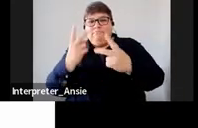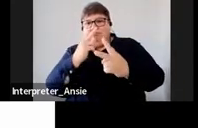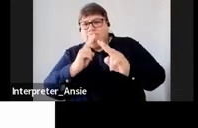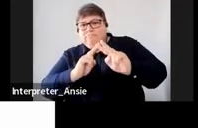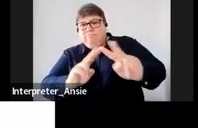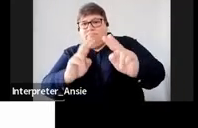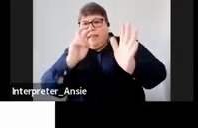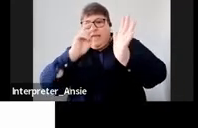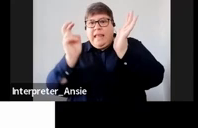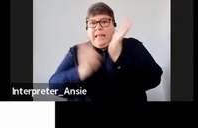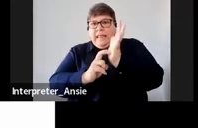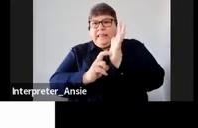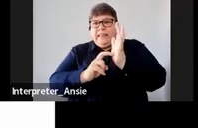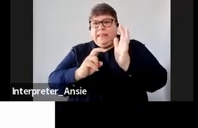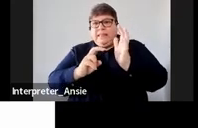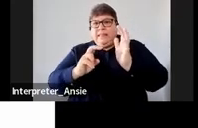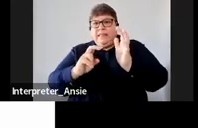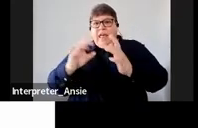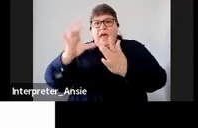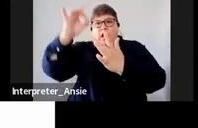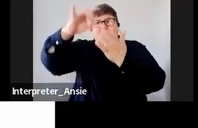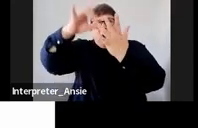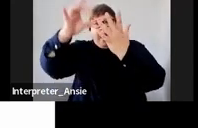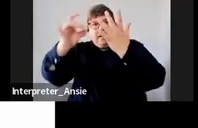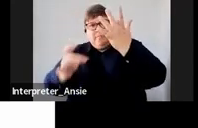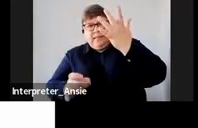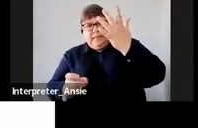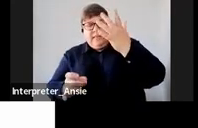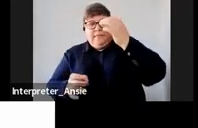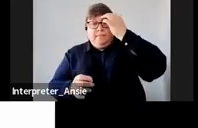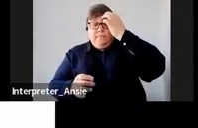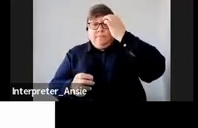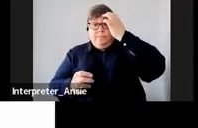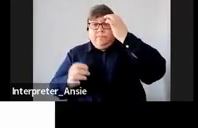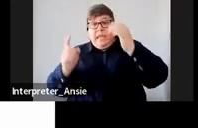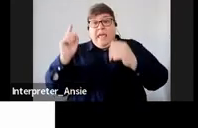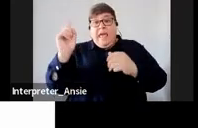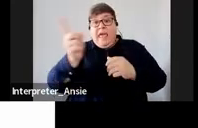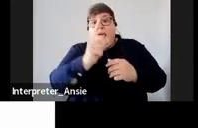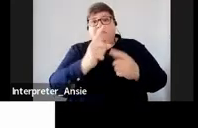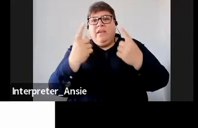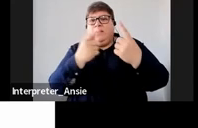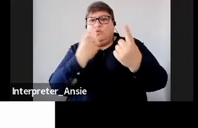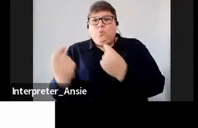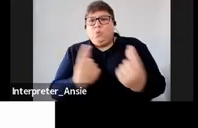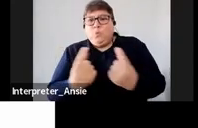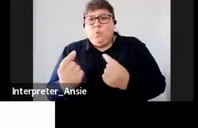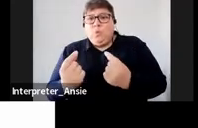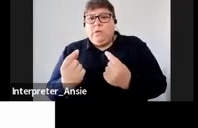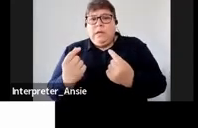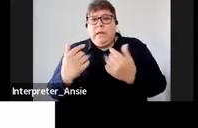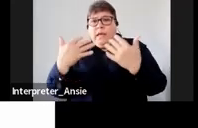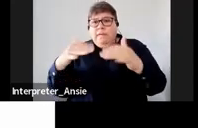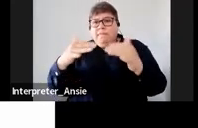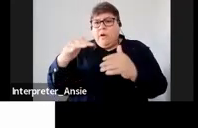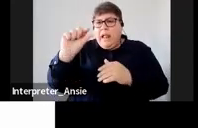legislative requirements by implication what that means is every action that we take there's very very little room